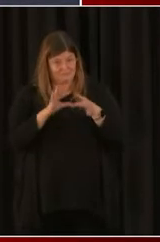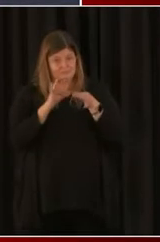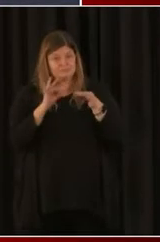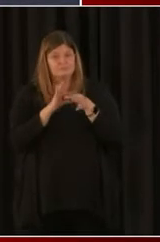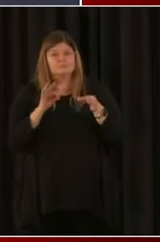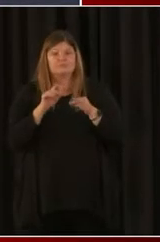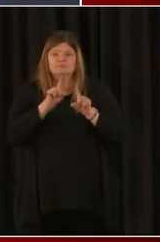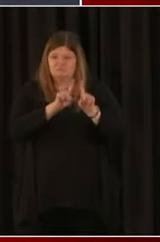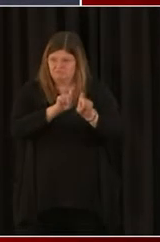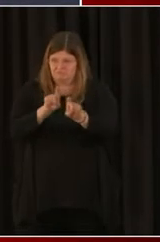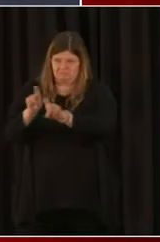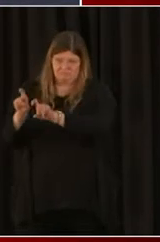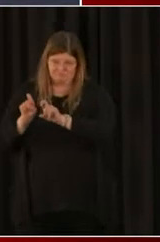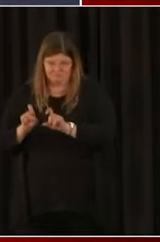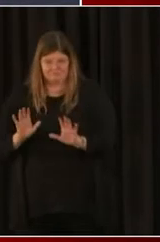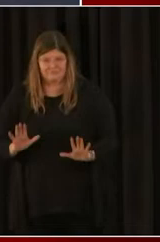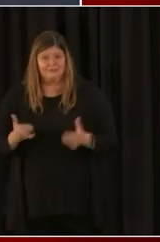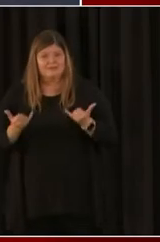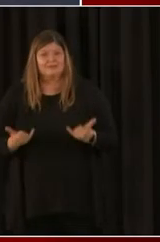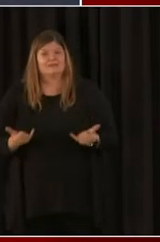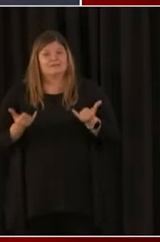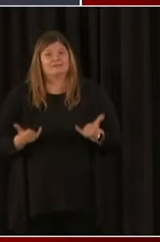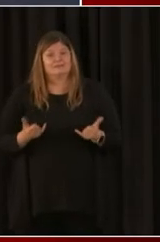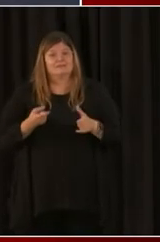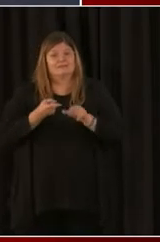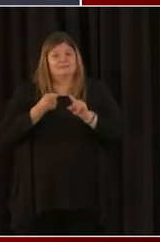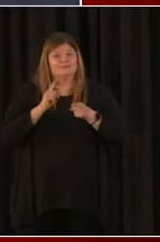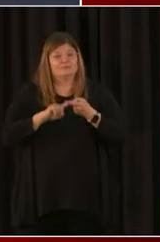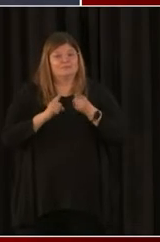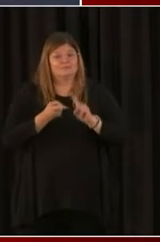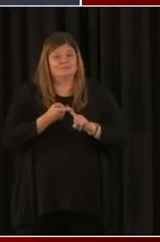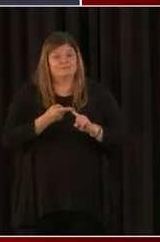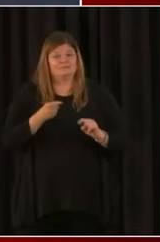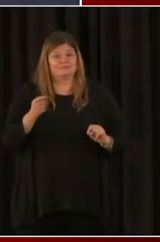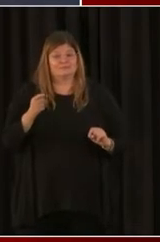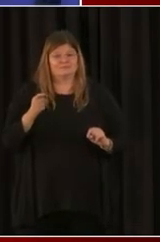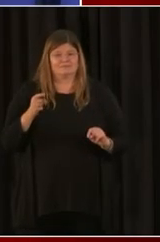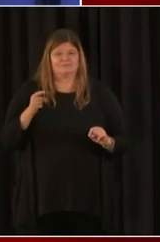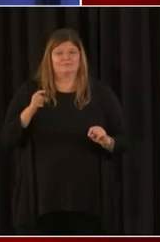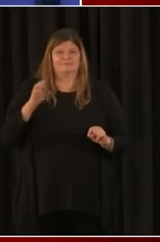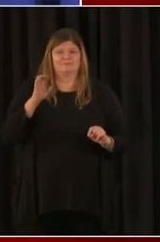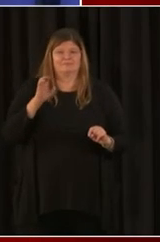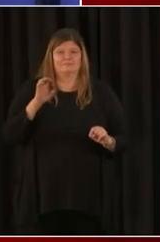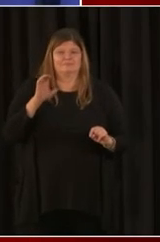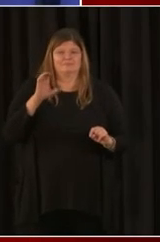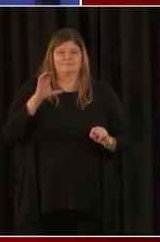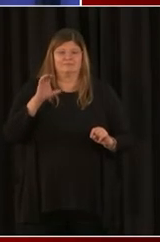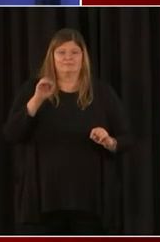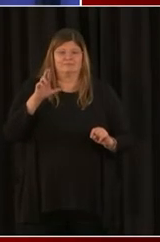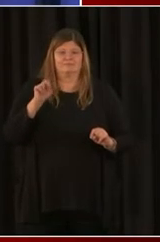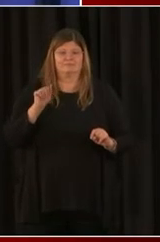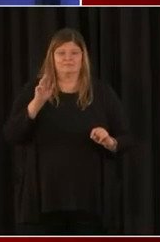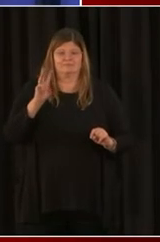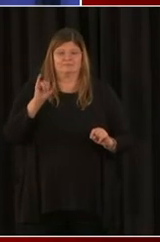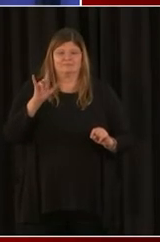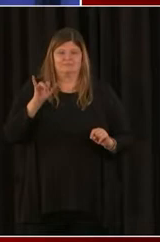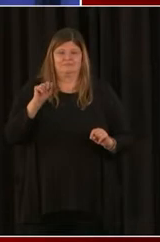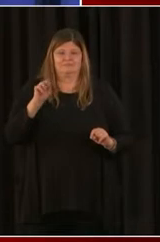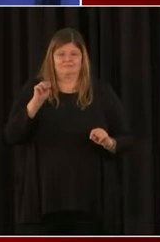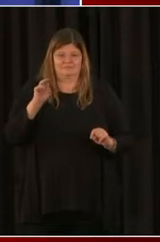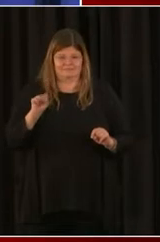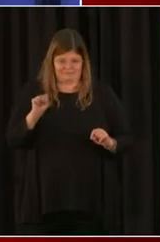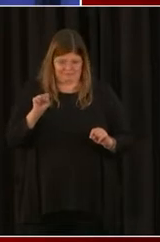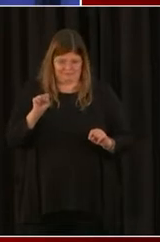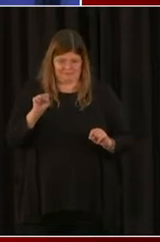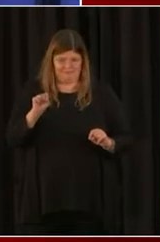friend in CBE, Cora Williams, the owner and CEO of Ideal Electric. Good afternoon, Ms. Williams.